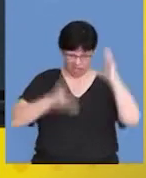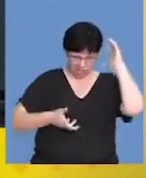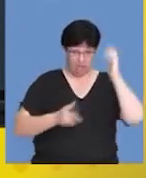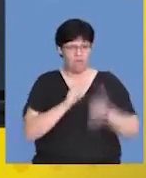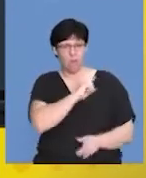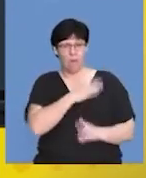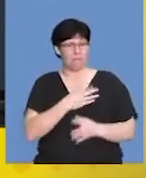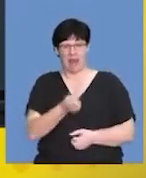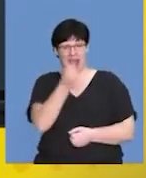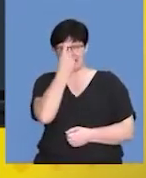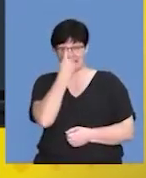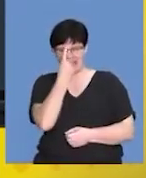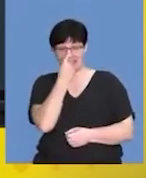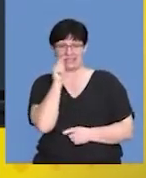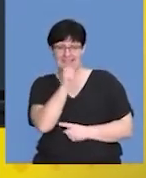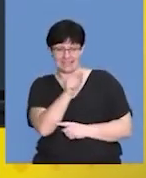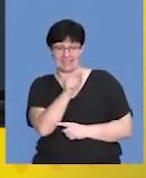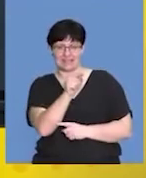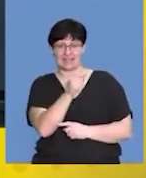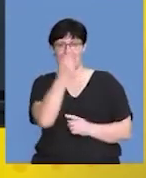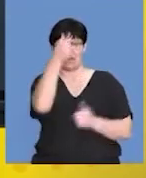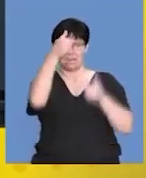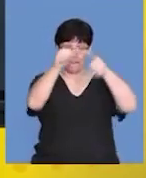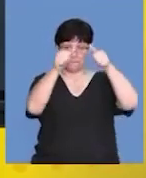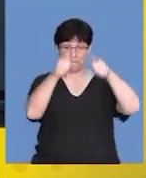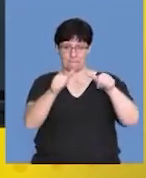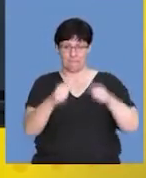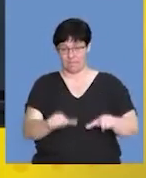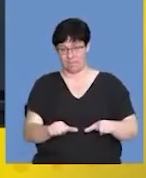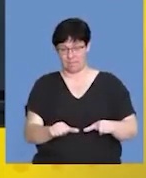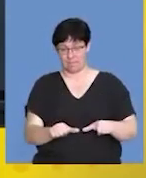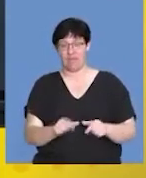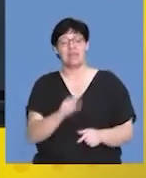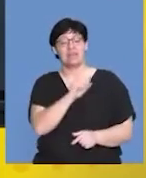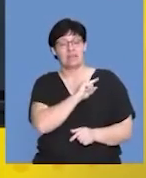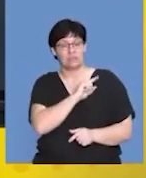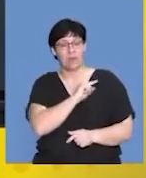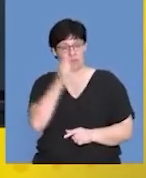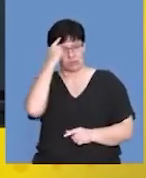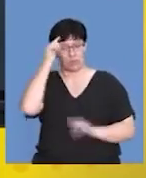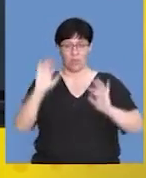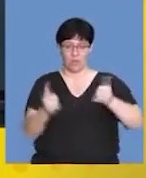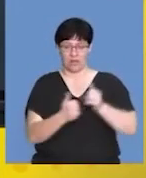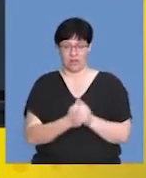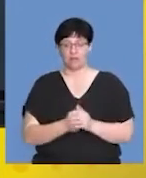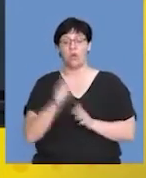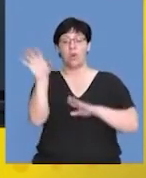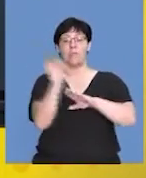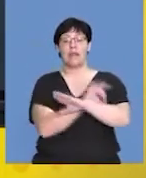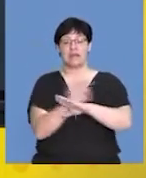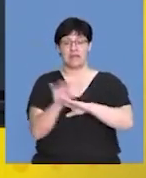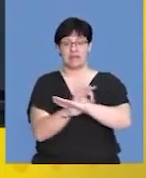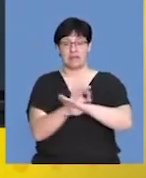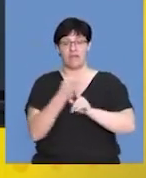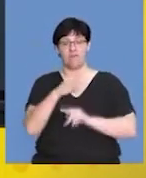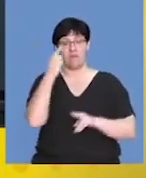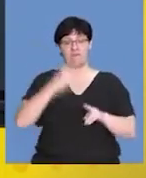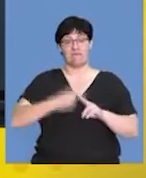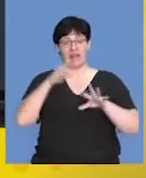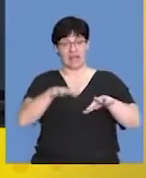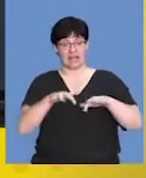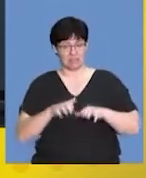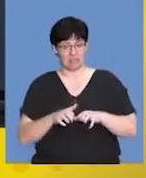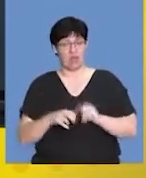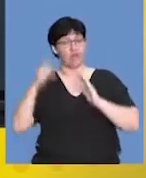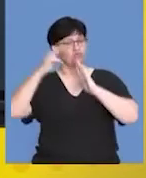don't understand the distinct features of each stage. And hence, you need to know them quite well. So in your planning for this final exam,